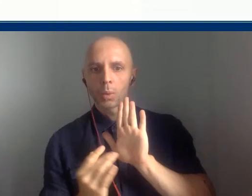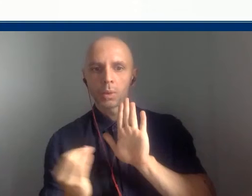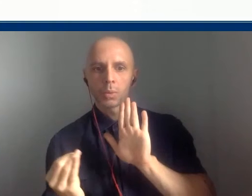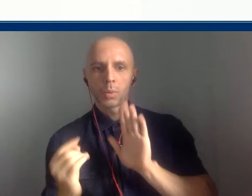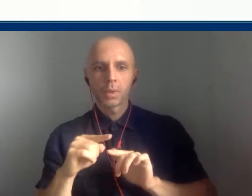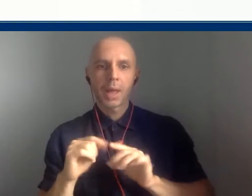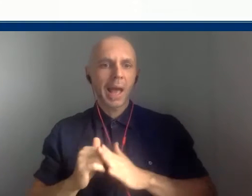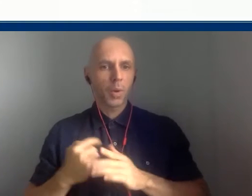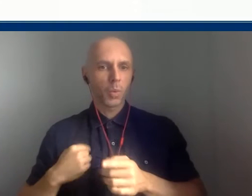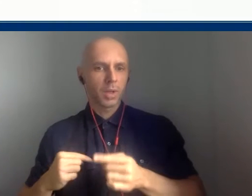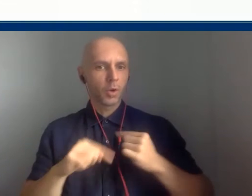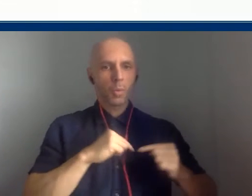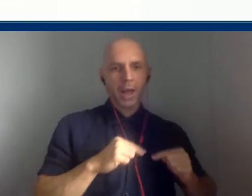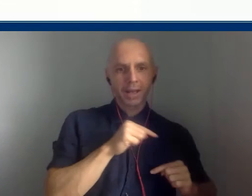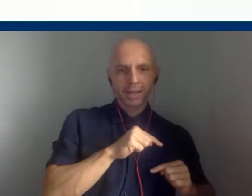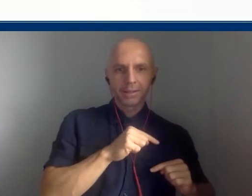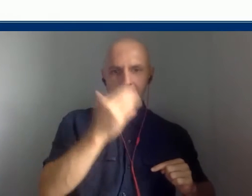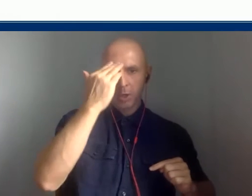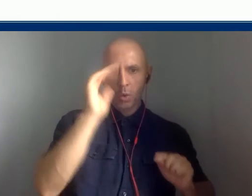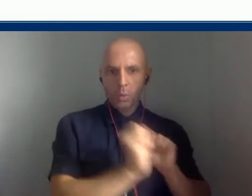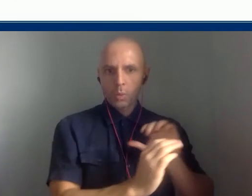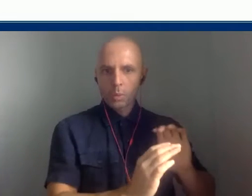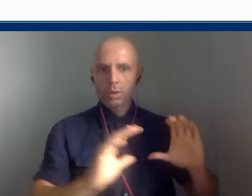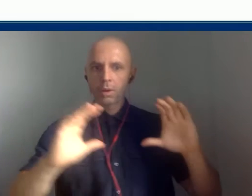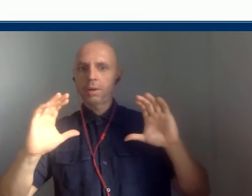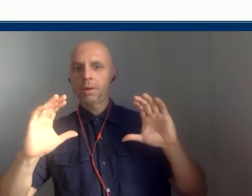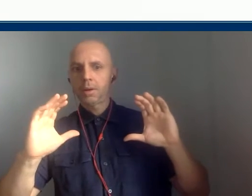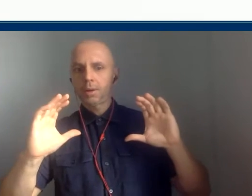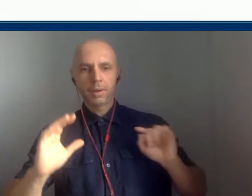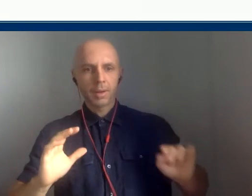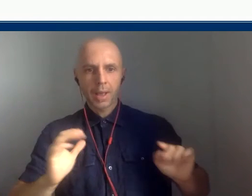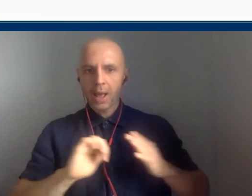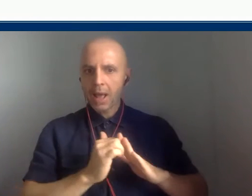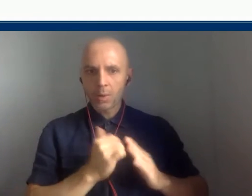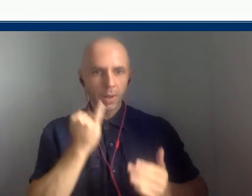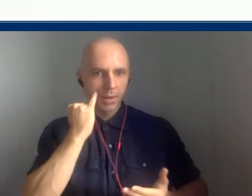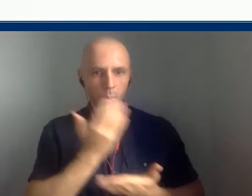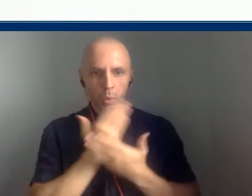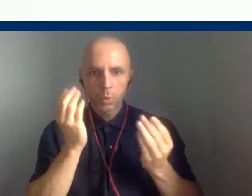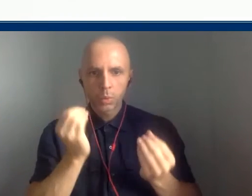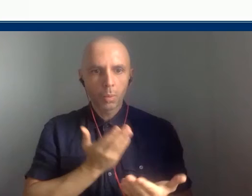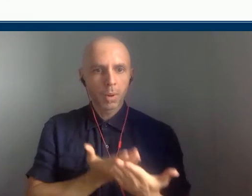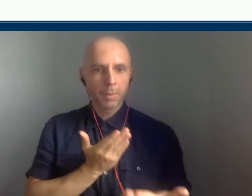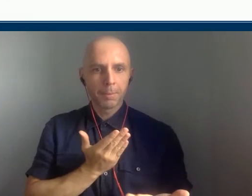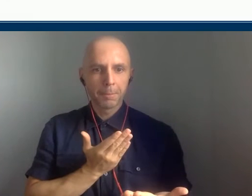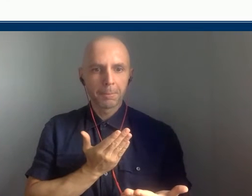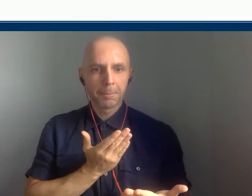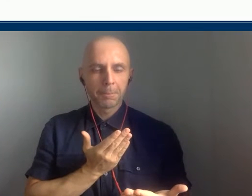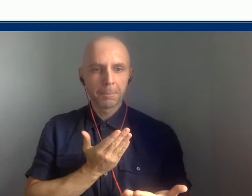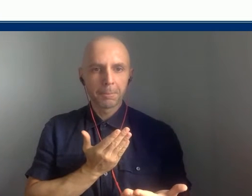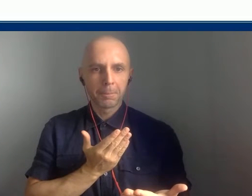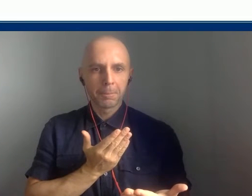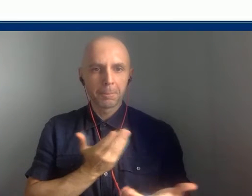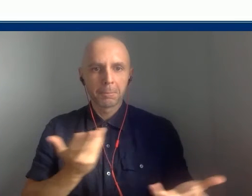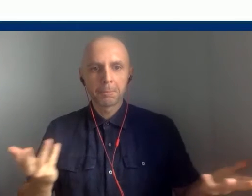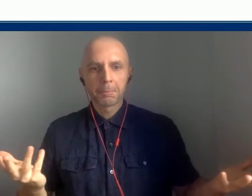like? Well, we can use other primary sources. So I'm going to use three main